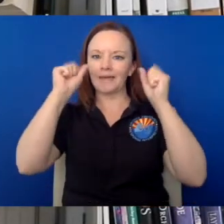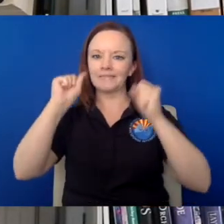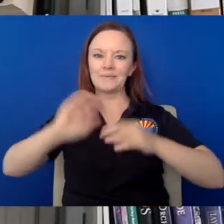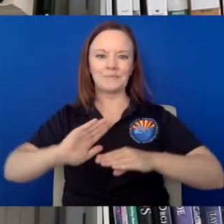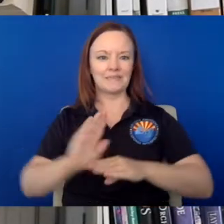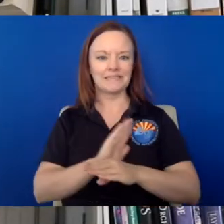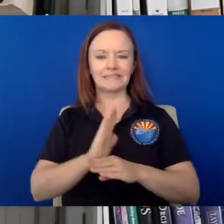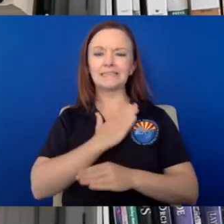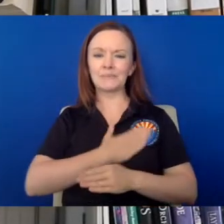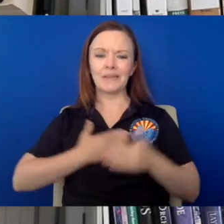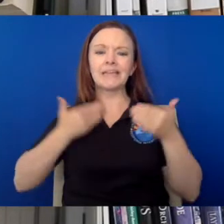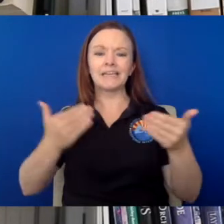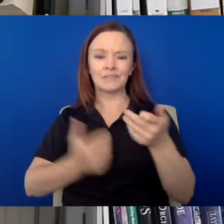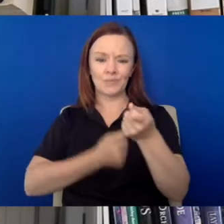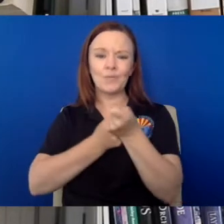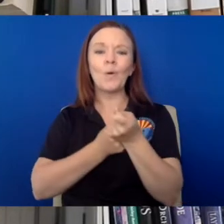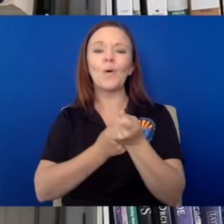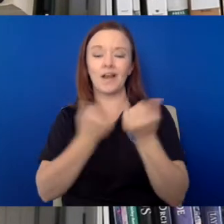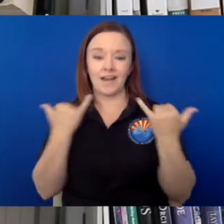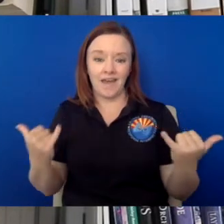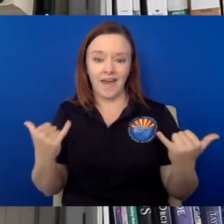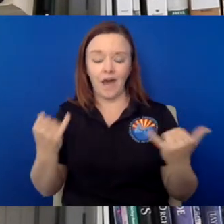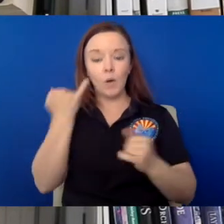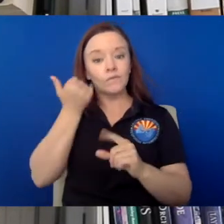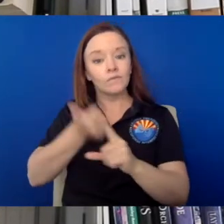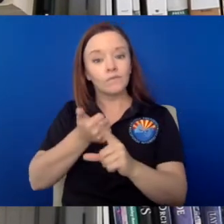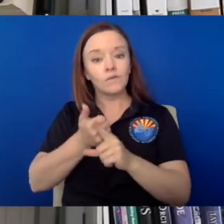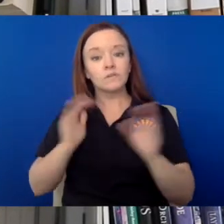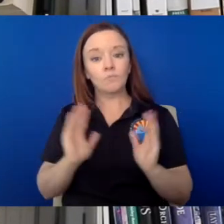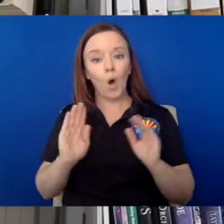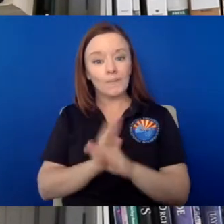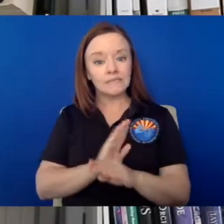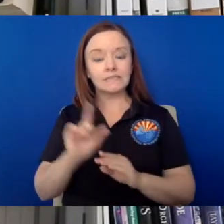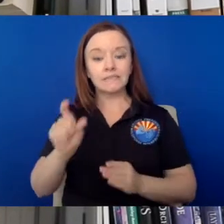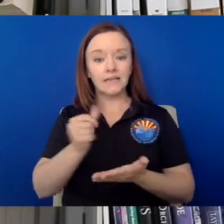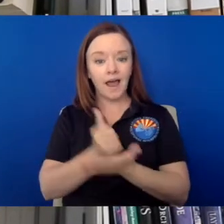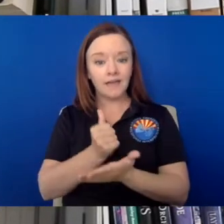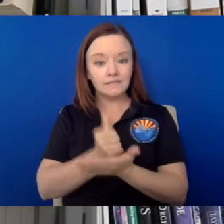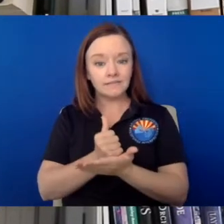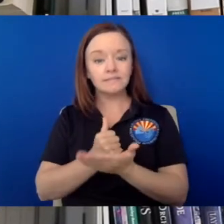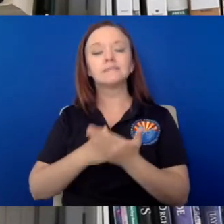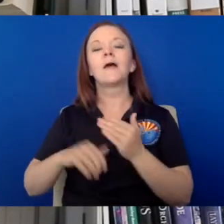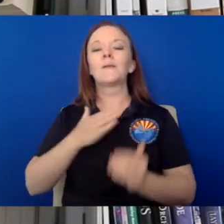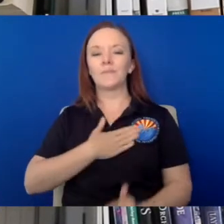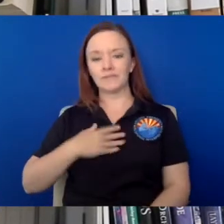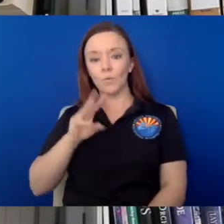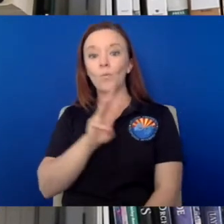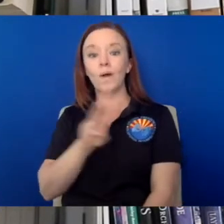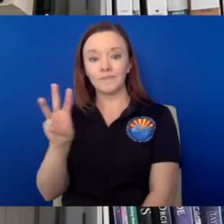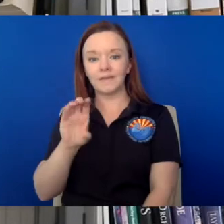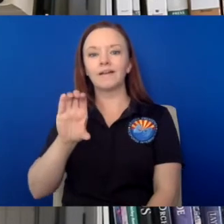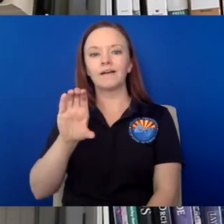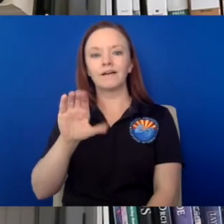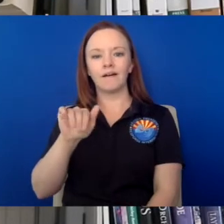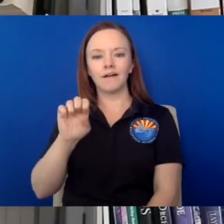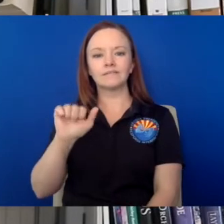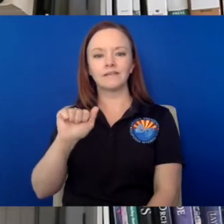join me in supporting them now. If you are a small business and need assistance, then please visit